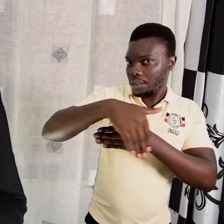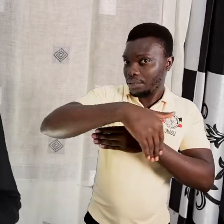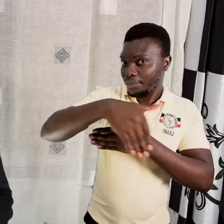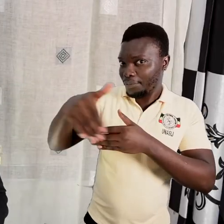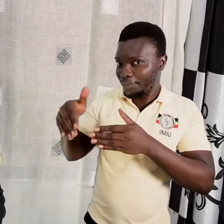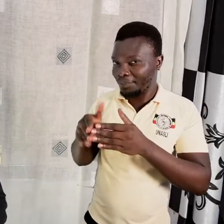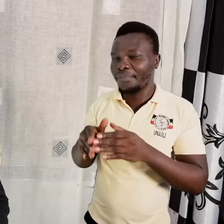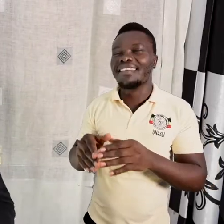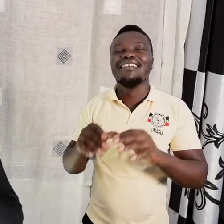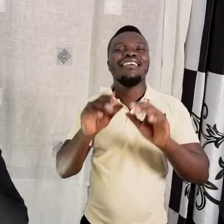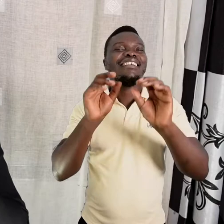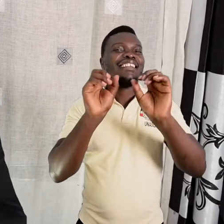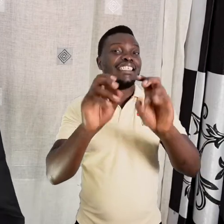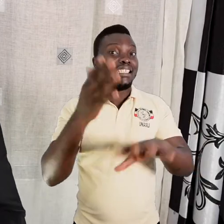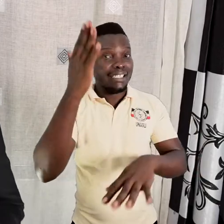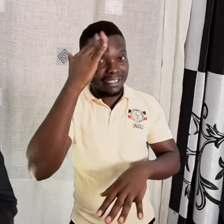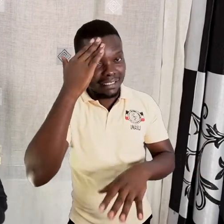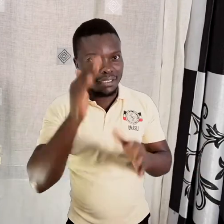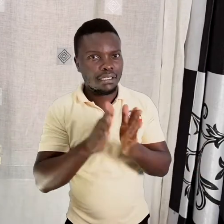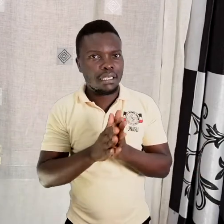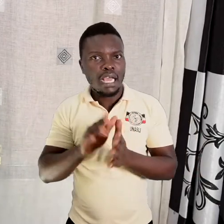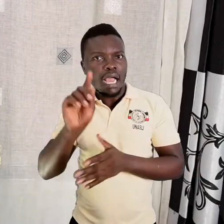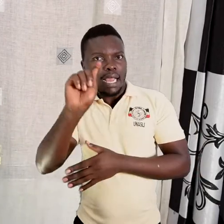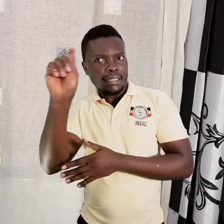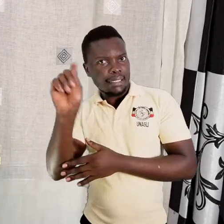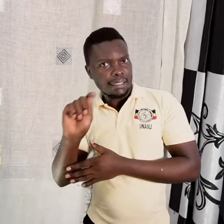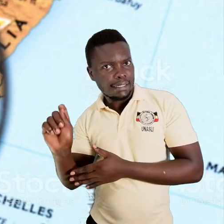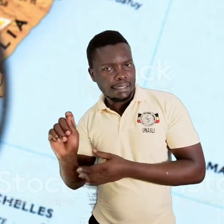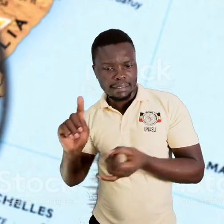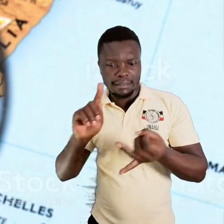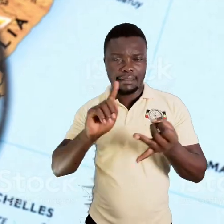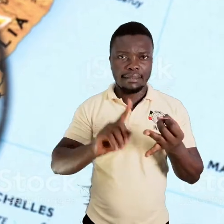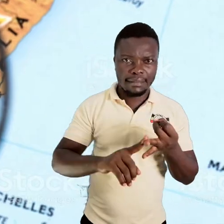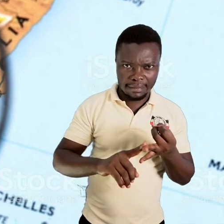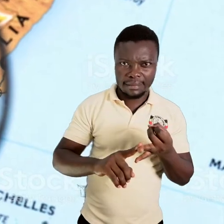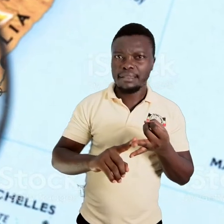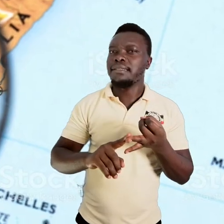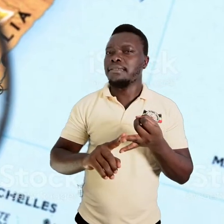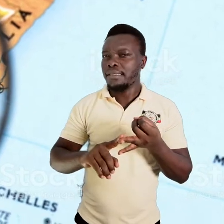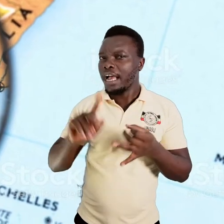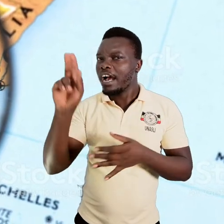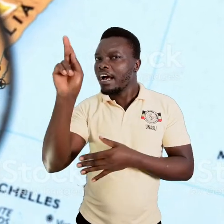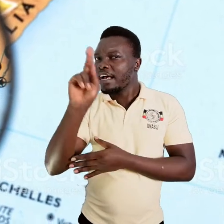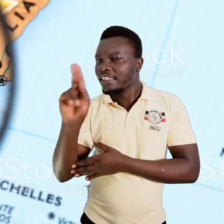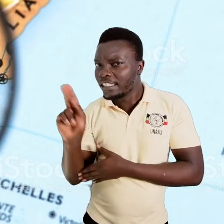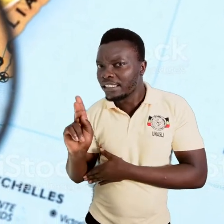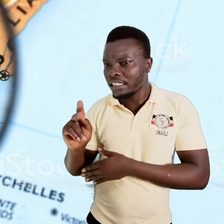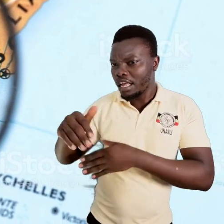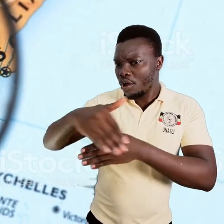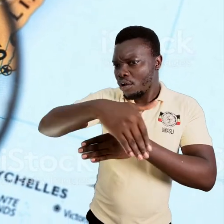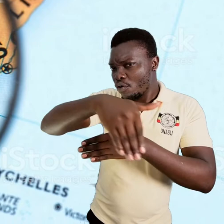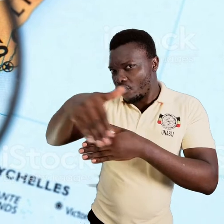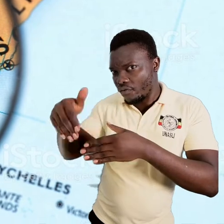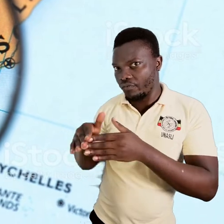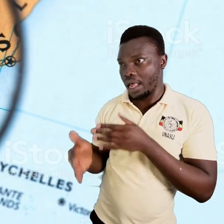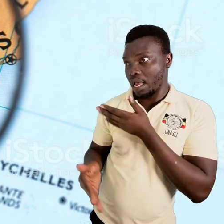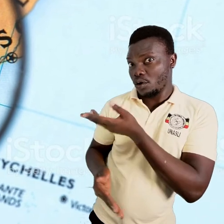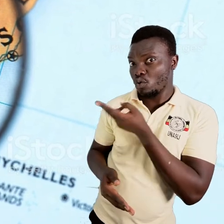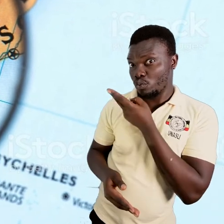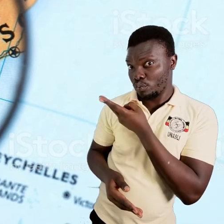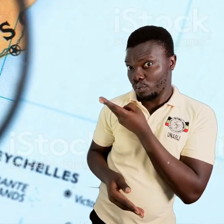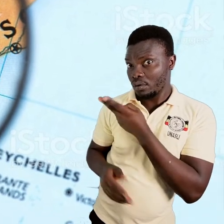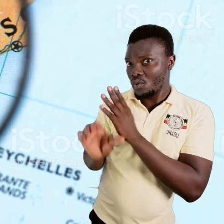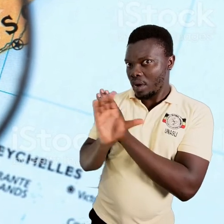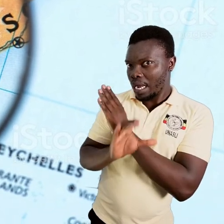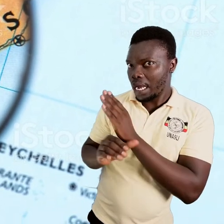Thank you, Tanzania and Kenya border the coast. And it is these two countries in